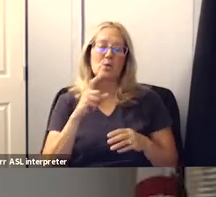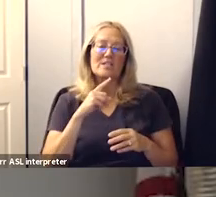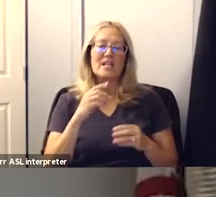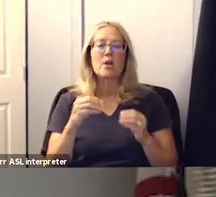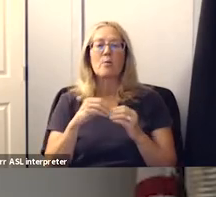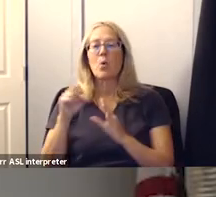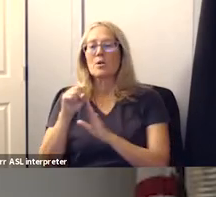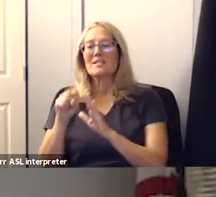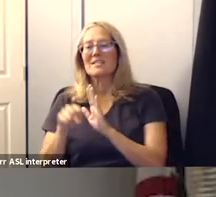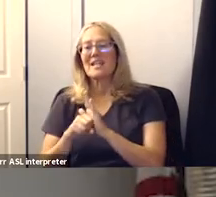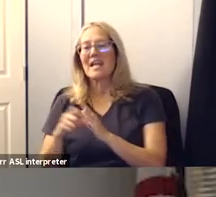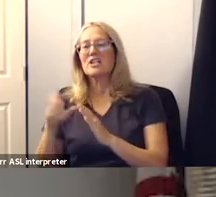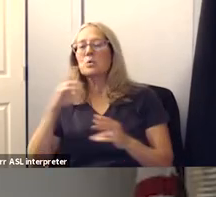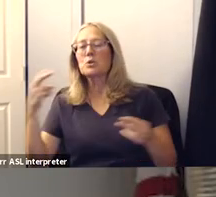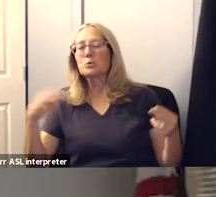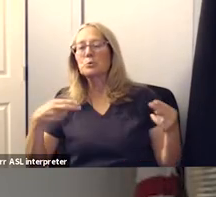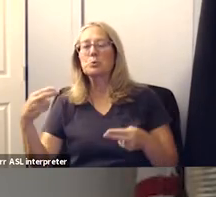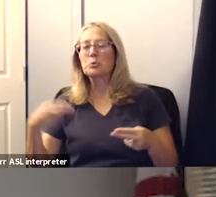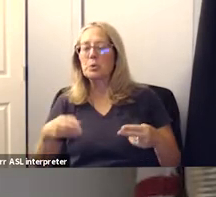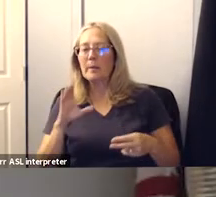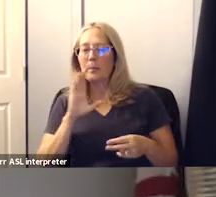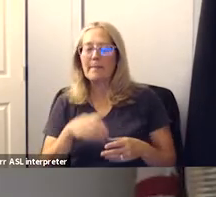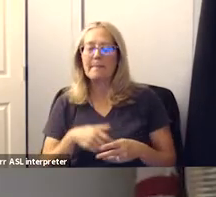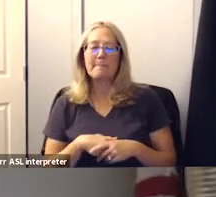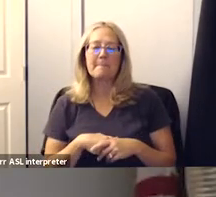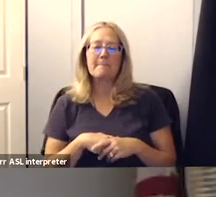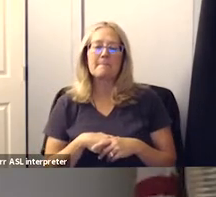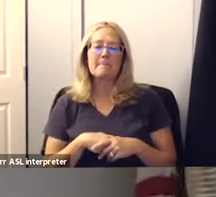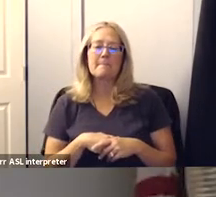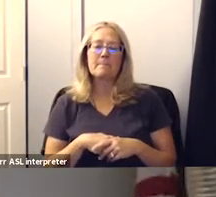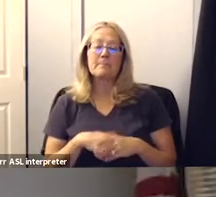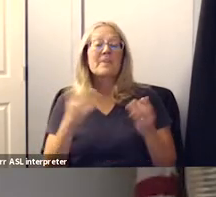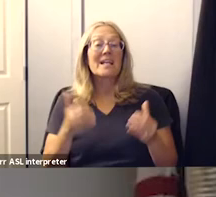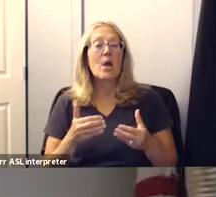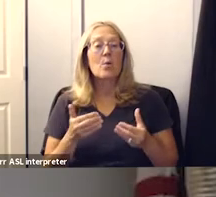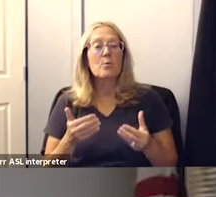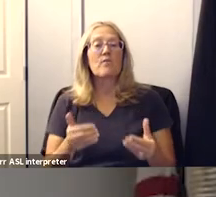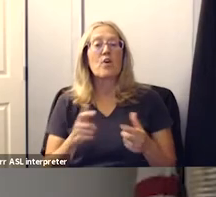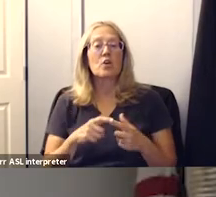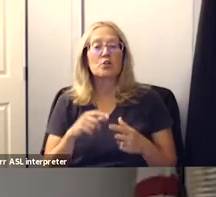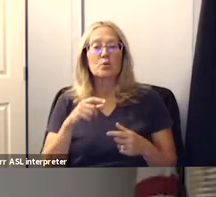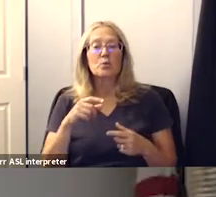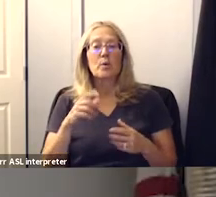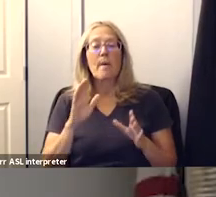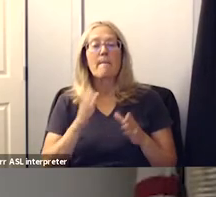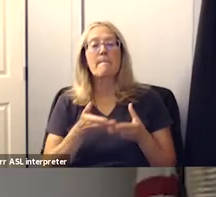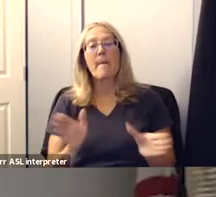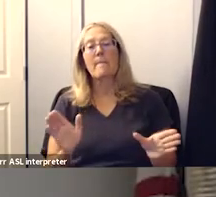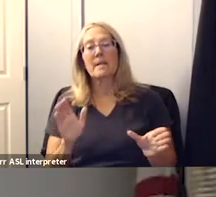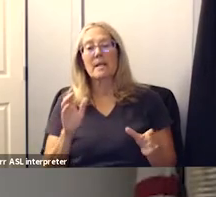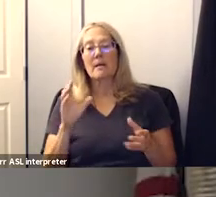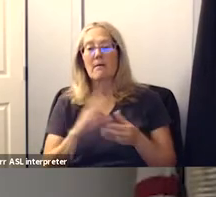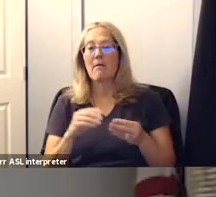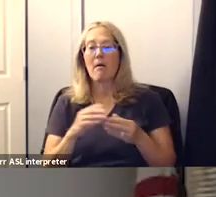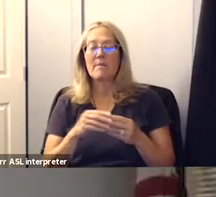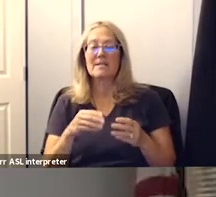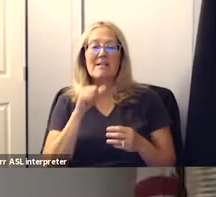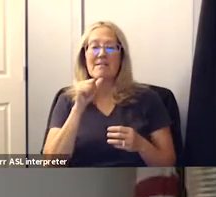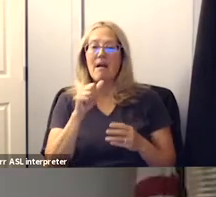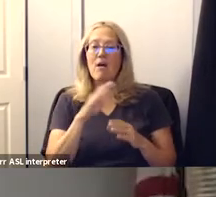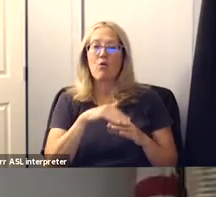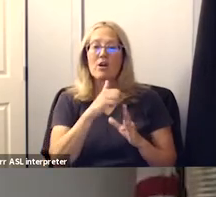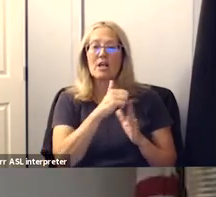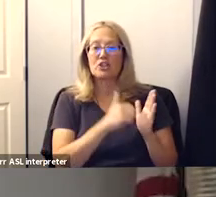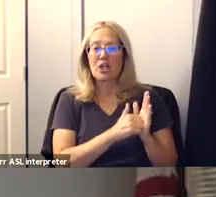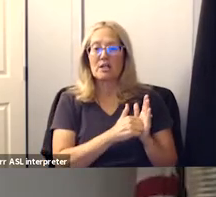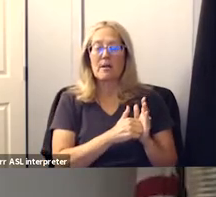follow so at this time we now move on to public comments on non-agenda items this is when the